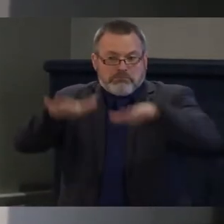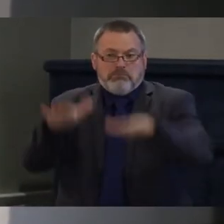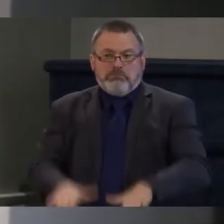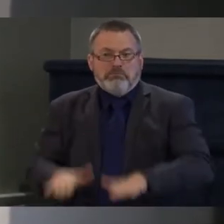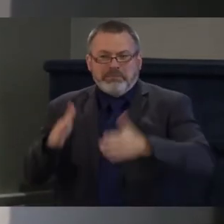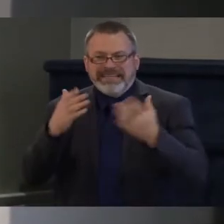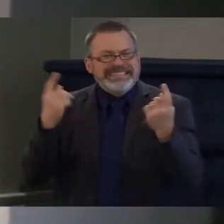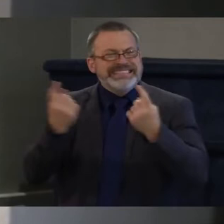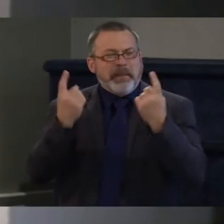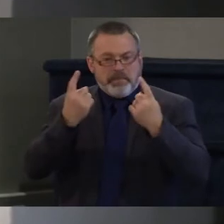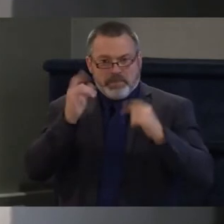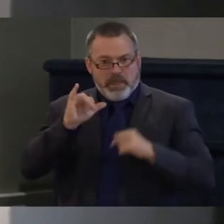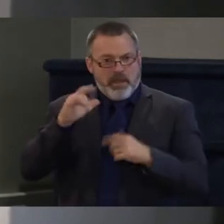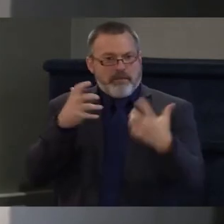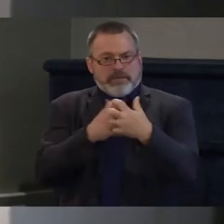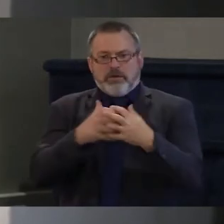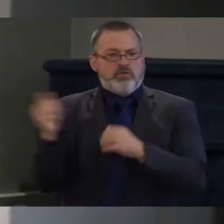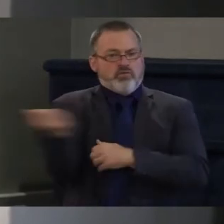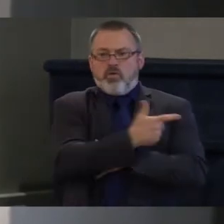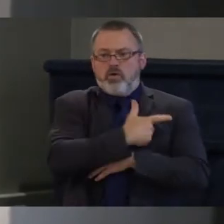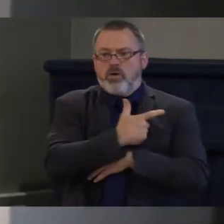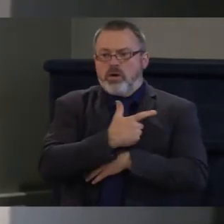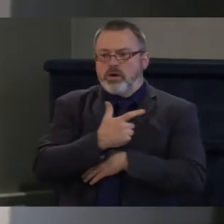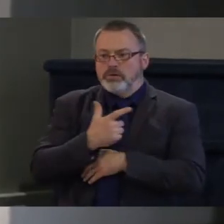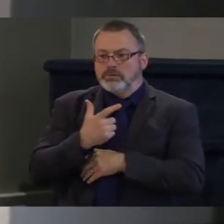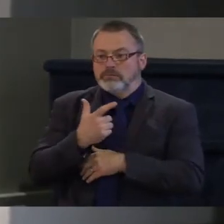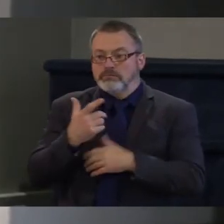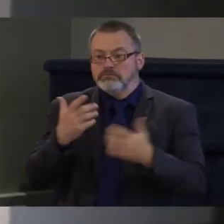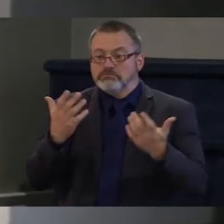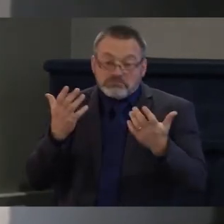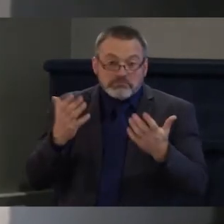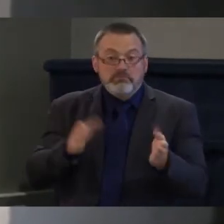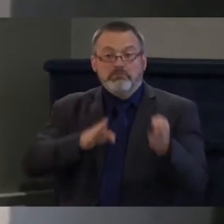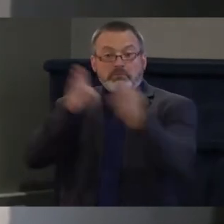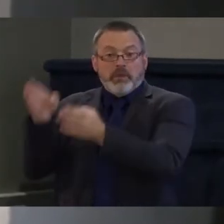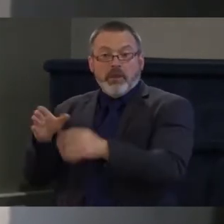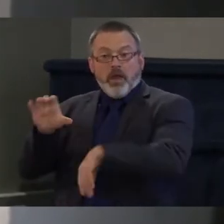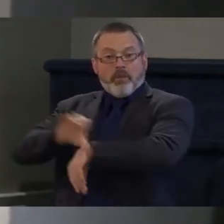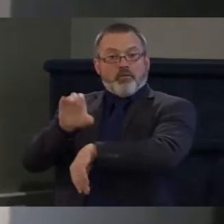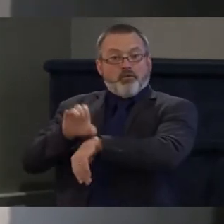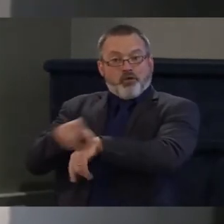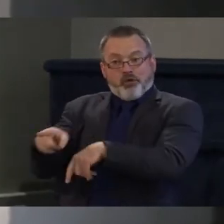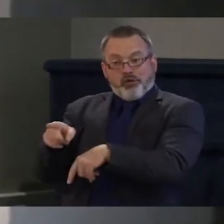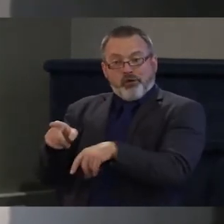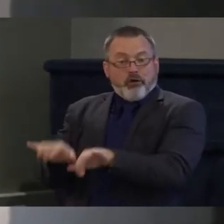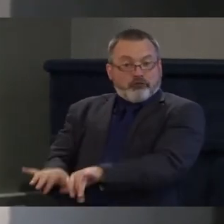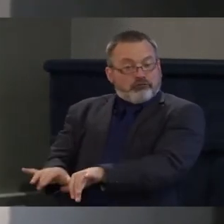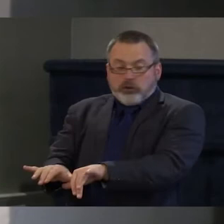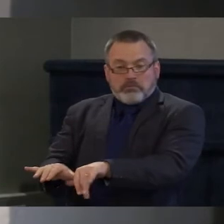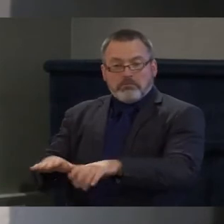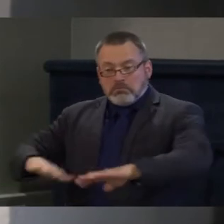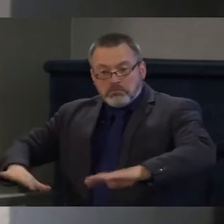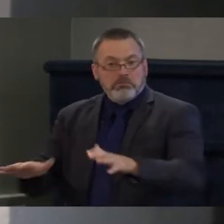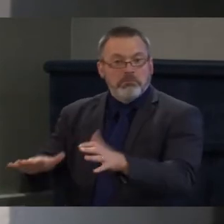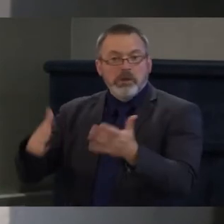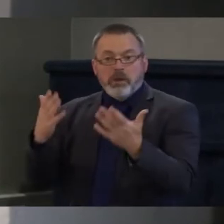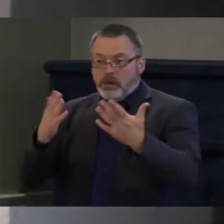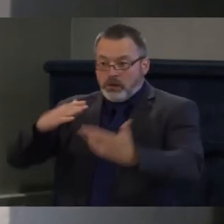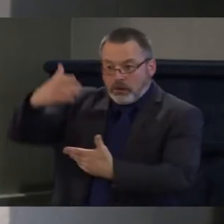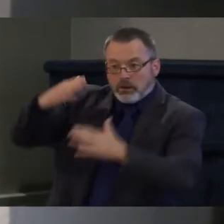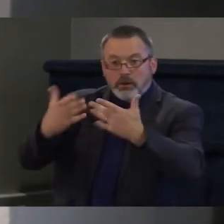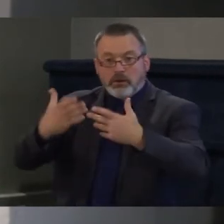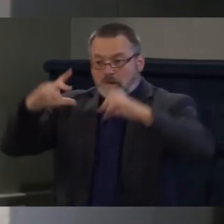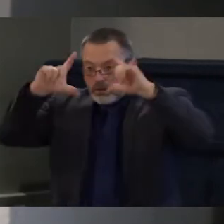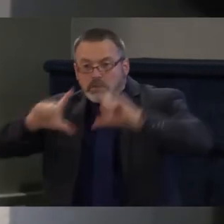It means computer systems that are fully accessible. It means setting up a way that a company or an office engages with each other is